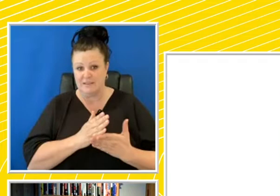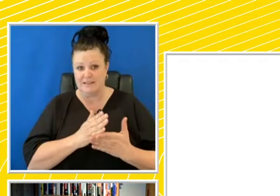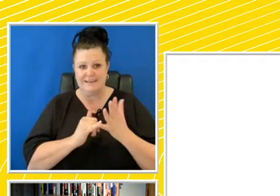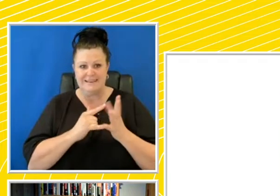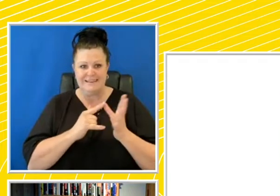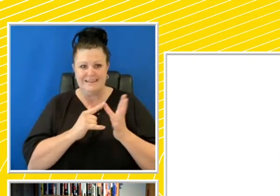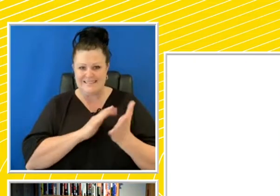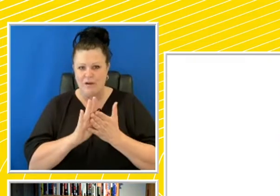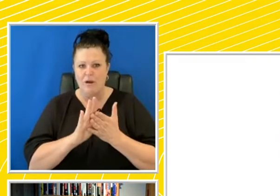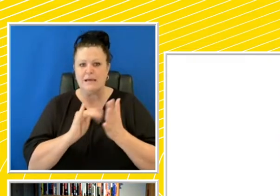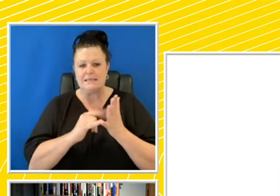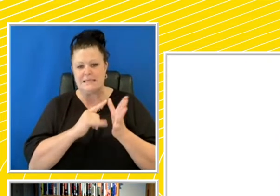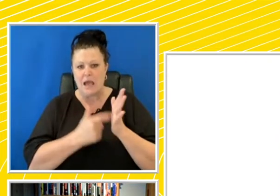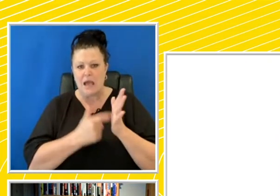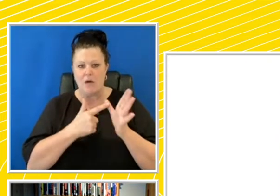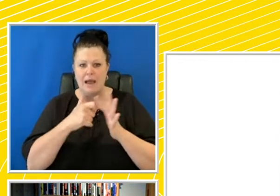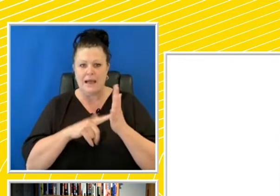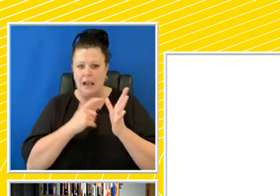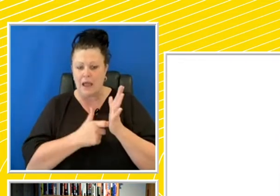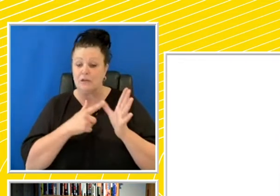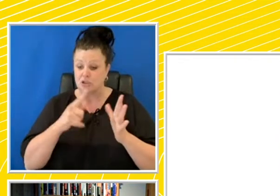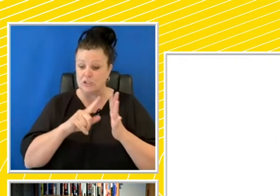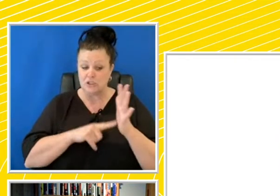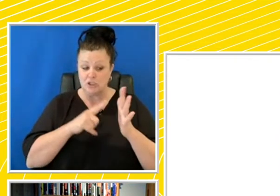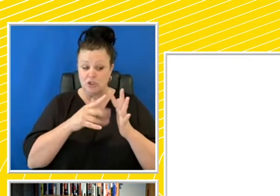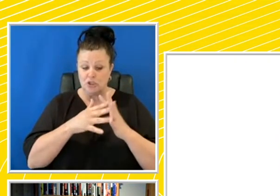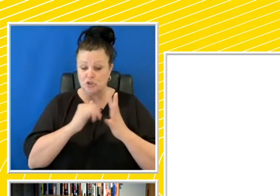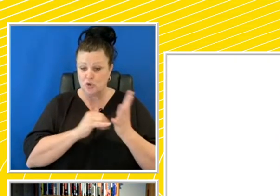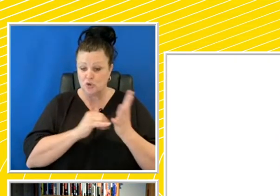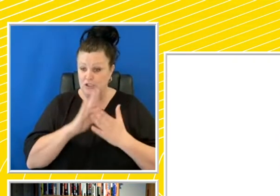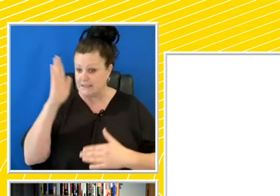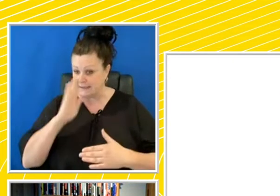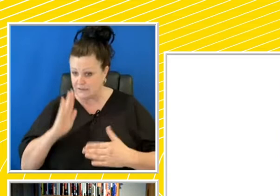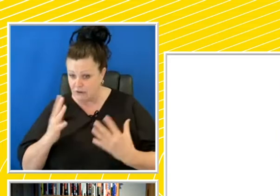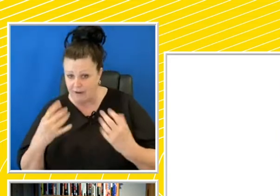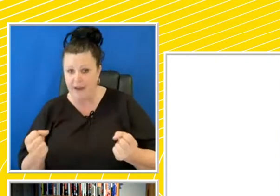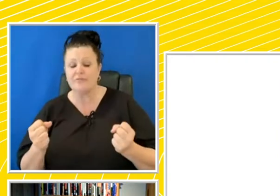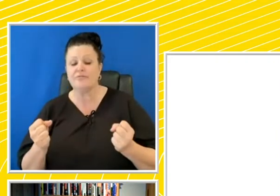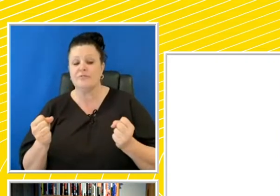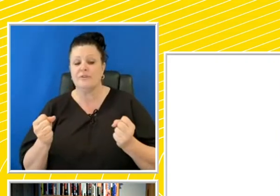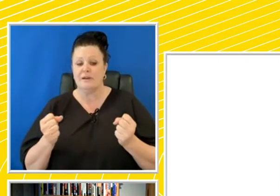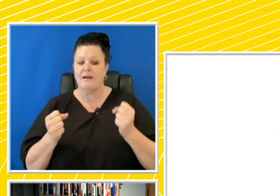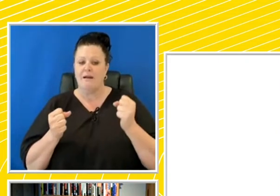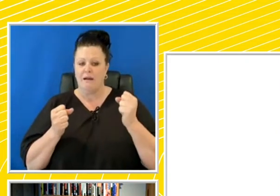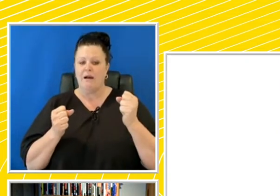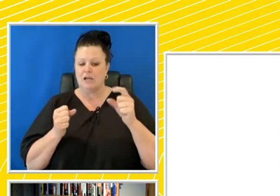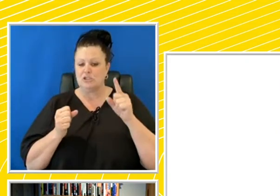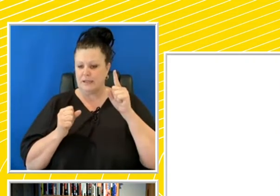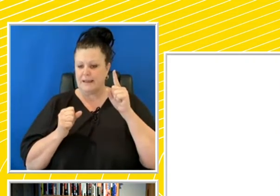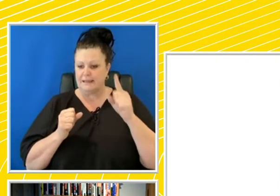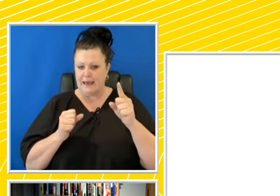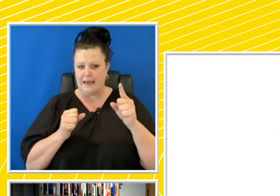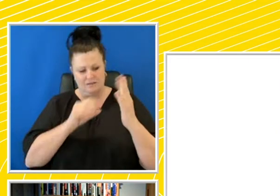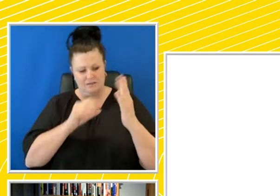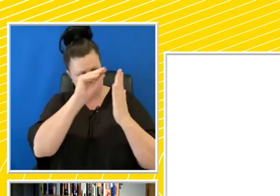Clara, she's Jewish, as well as schizophrenic, and this classification that she's